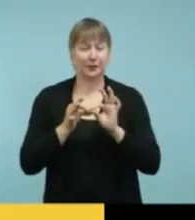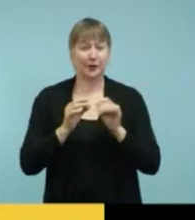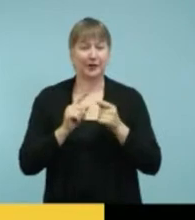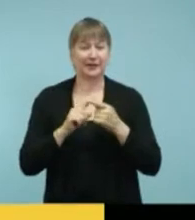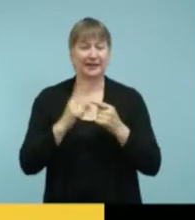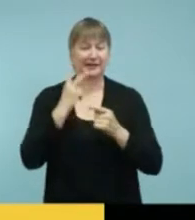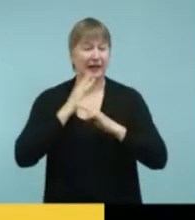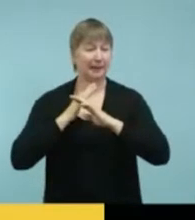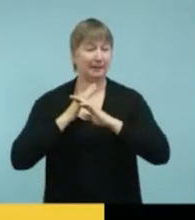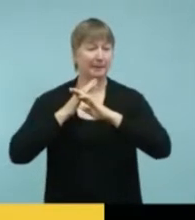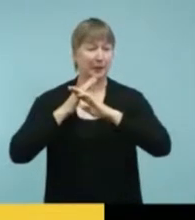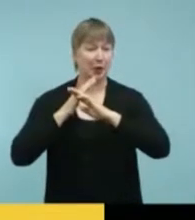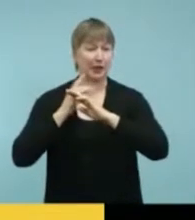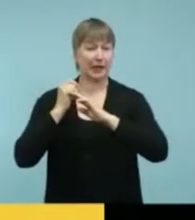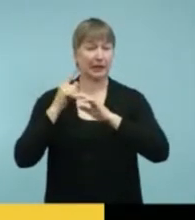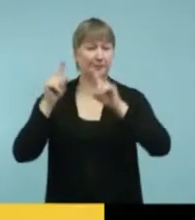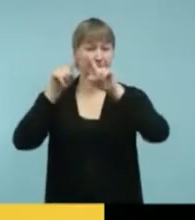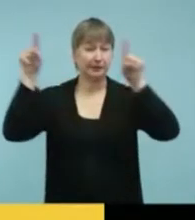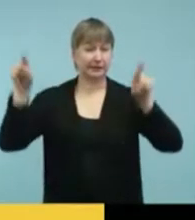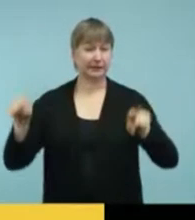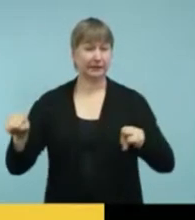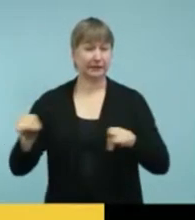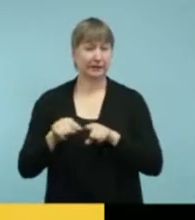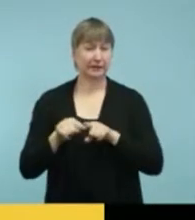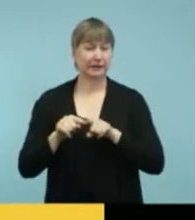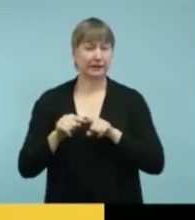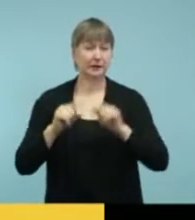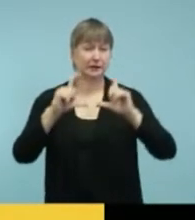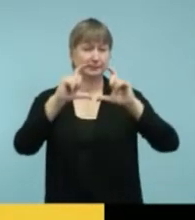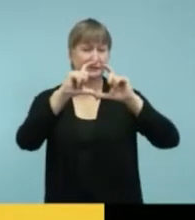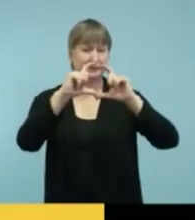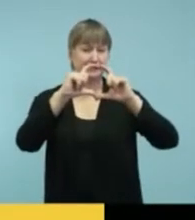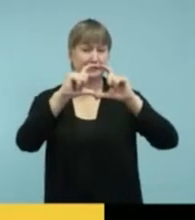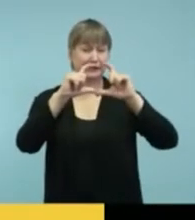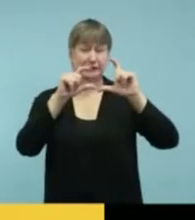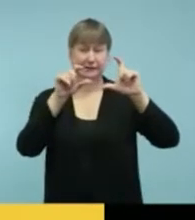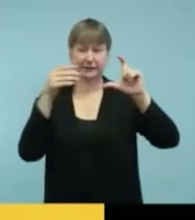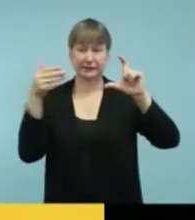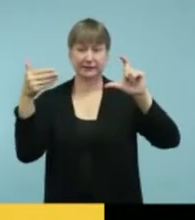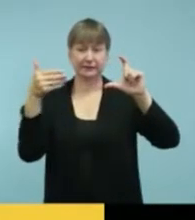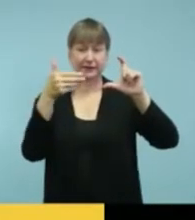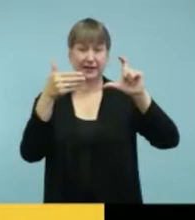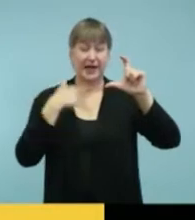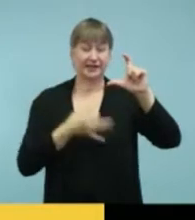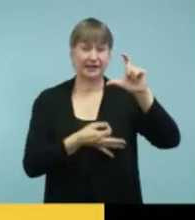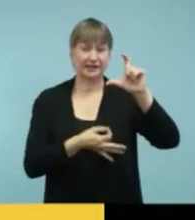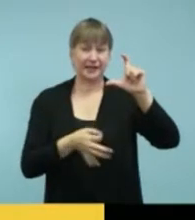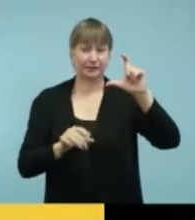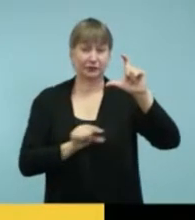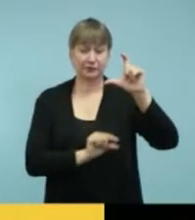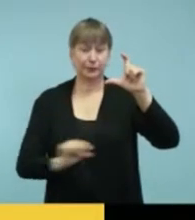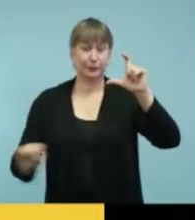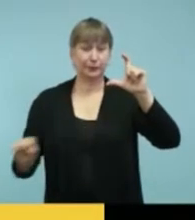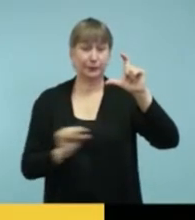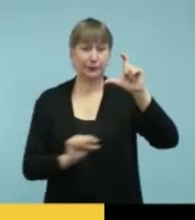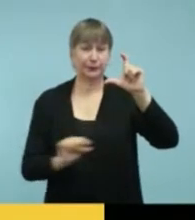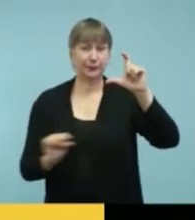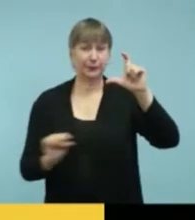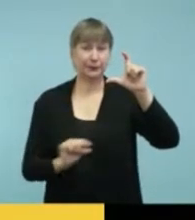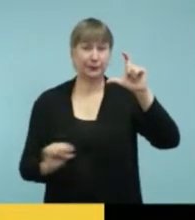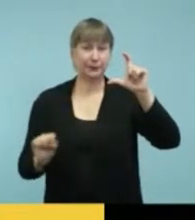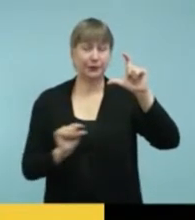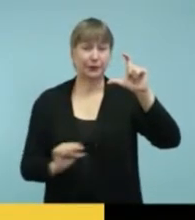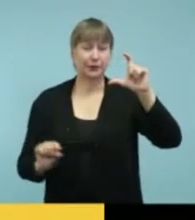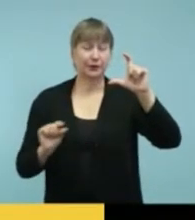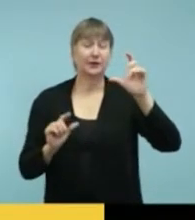little bit the upper right hand corner of the slide. And I see the captioning is going along the bottom of the slide.